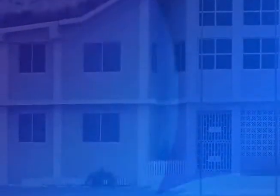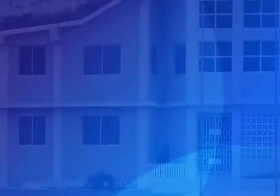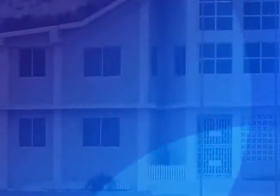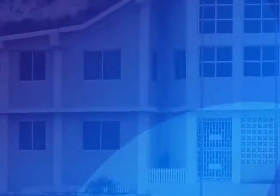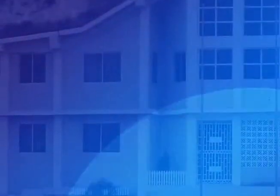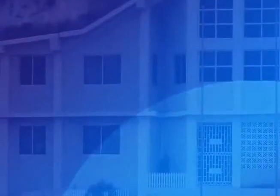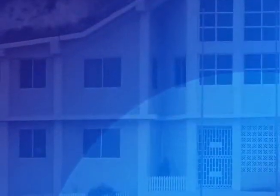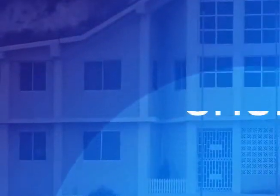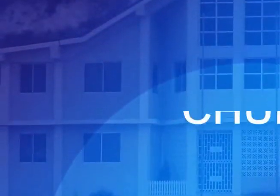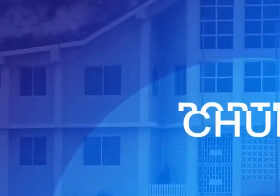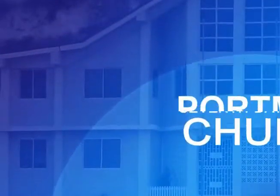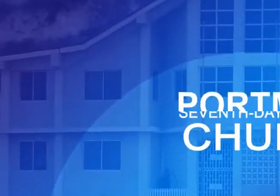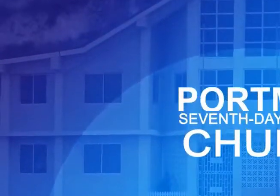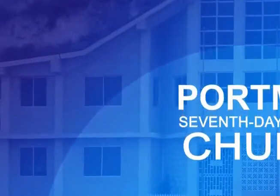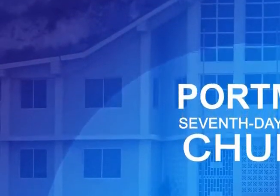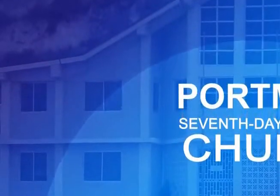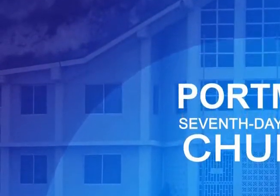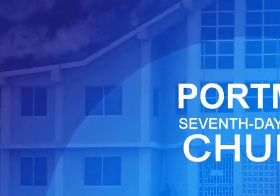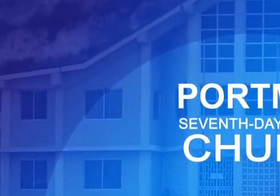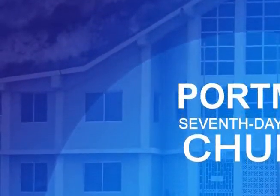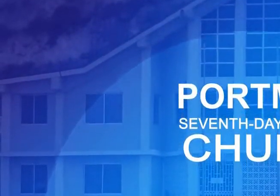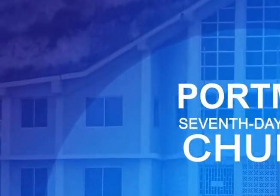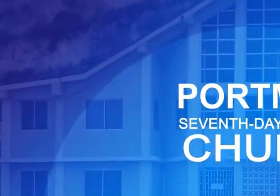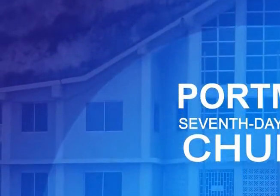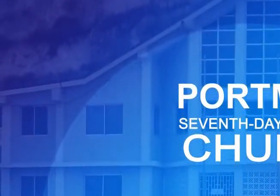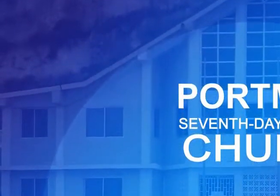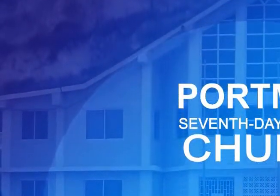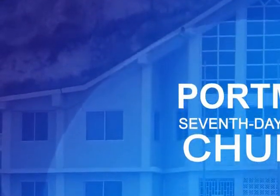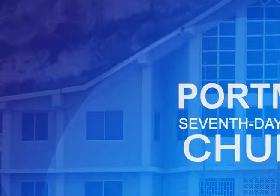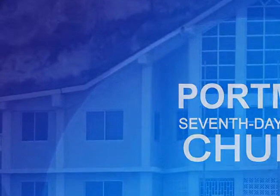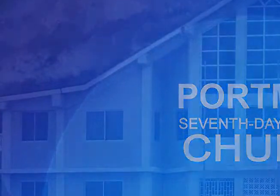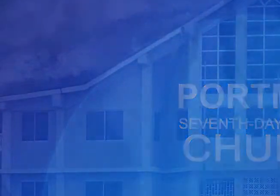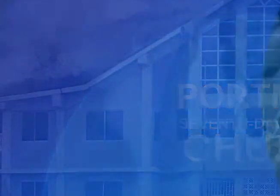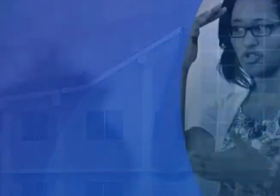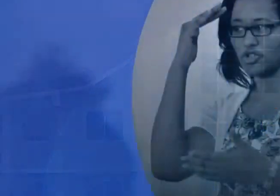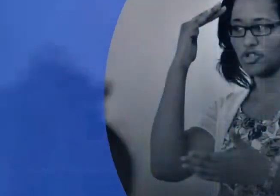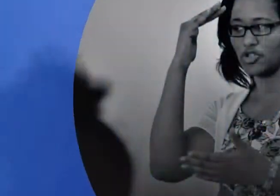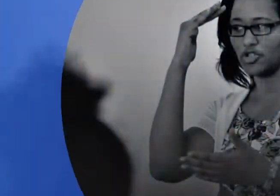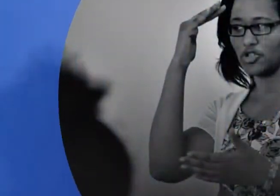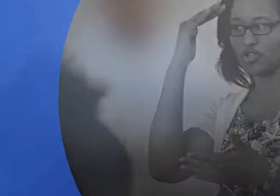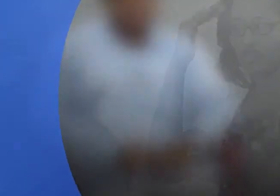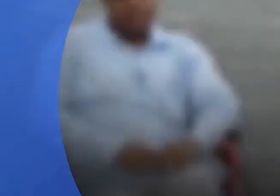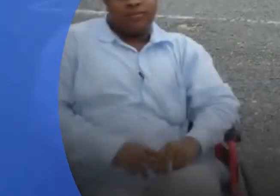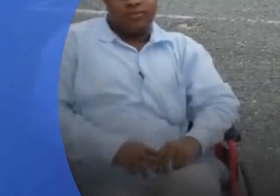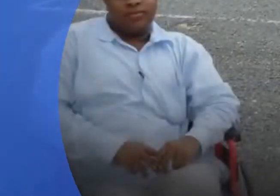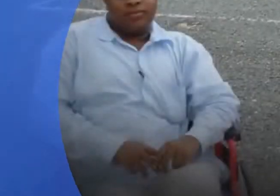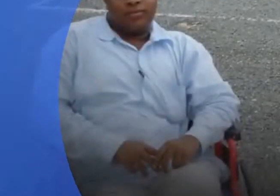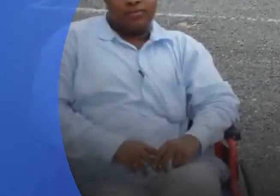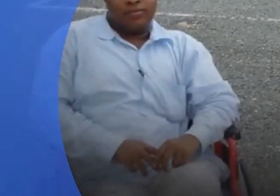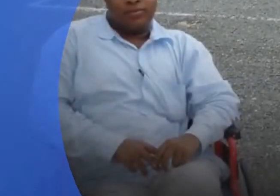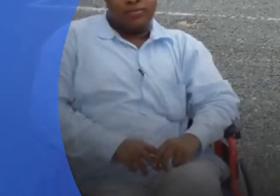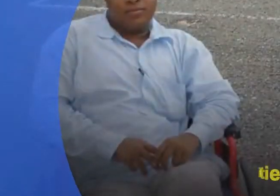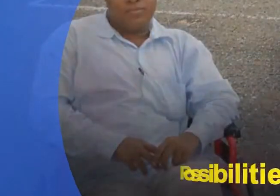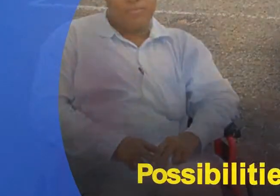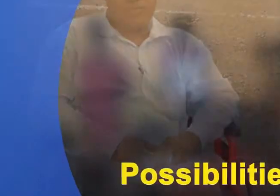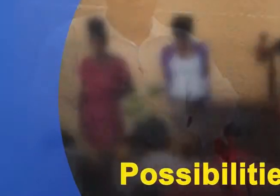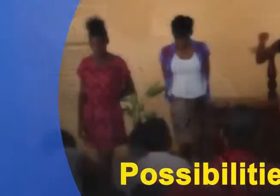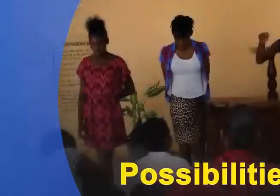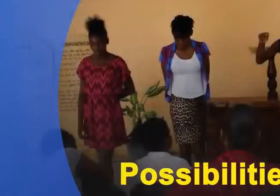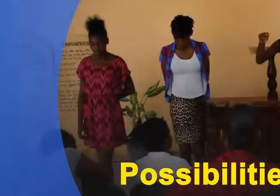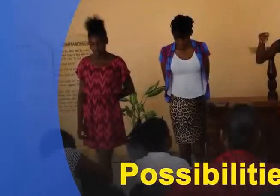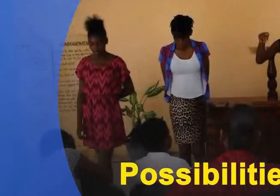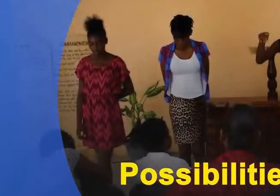hear God's voice, and I am trying to make the right choice, I am a promise to be,